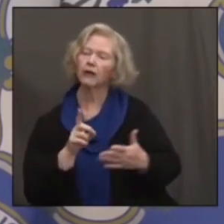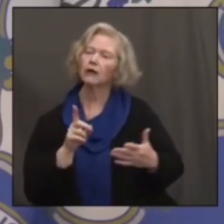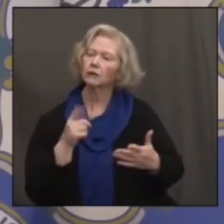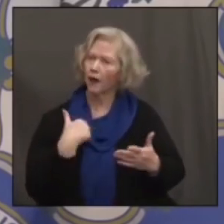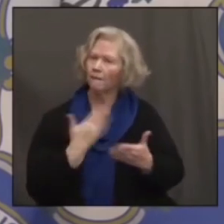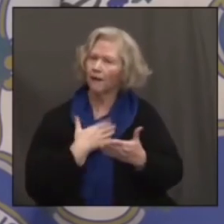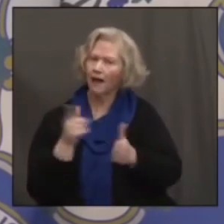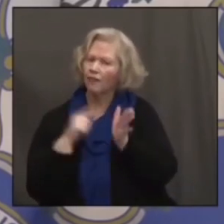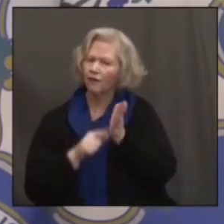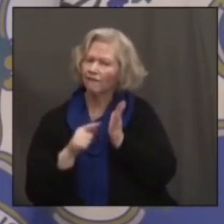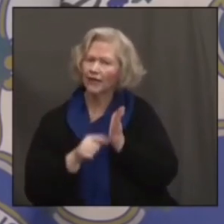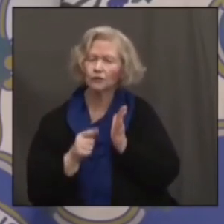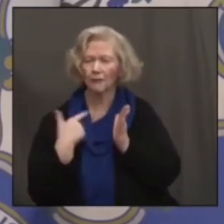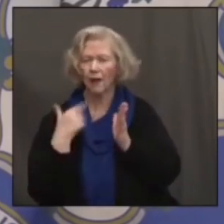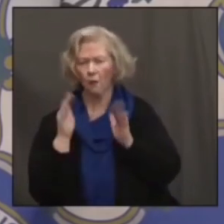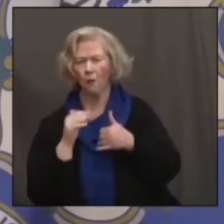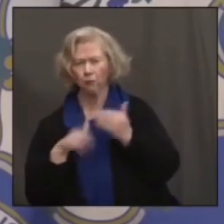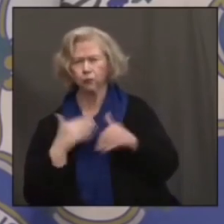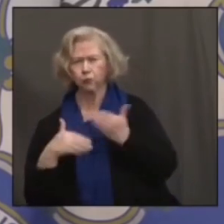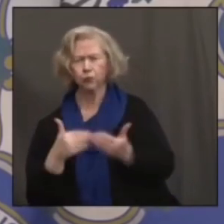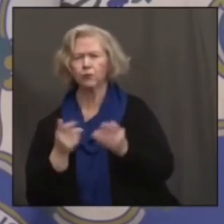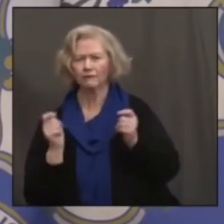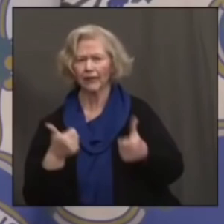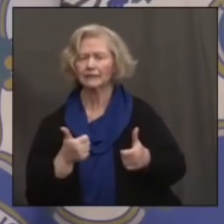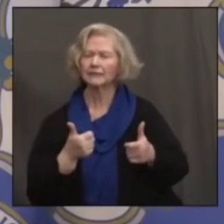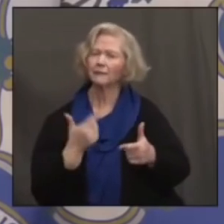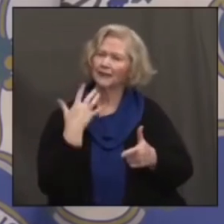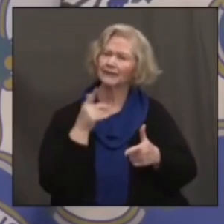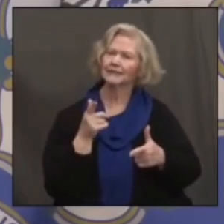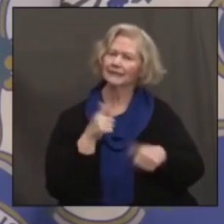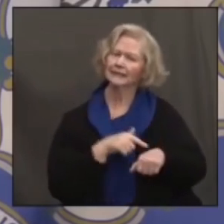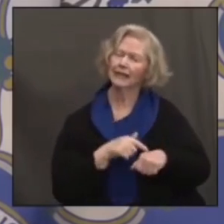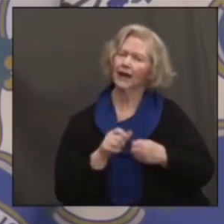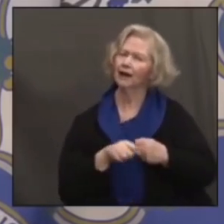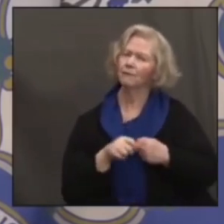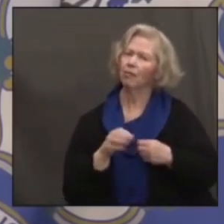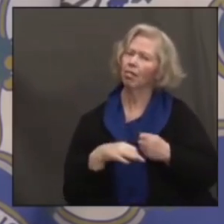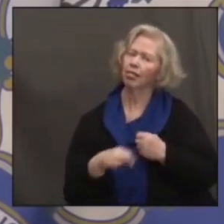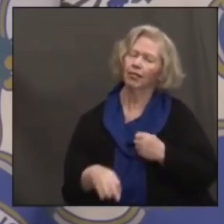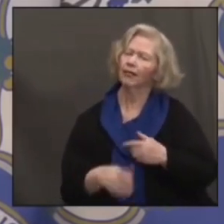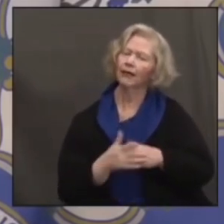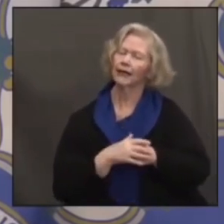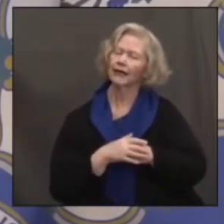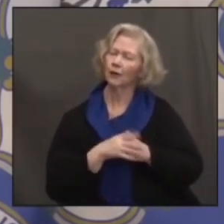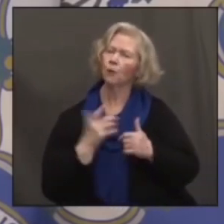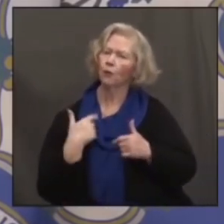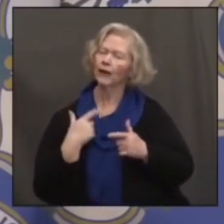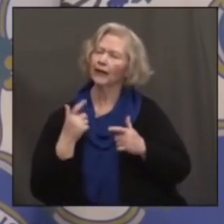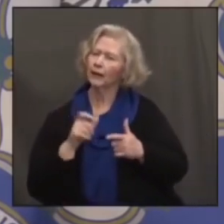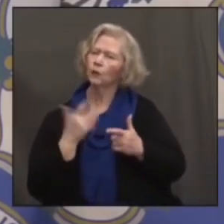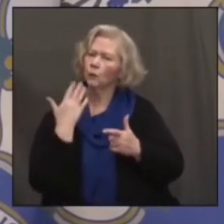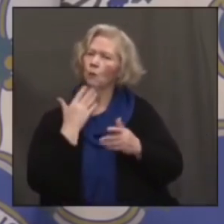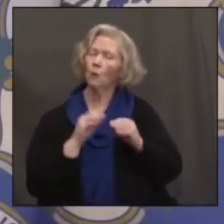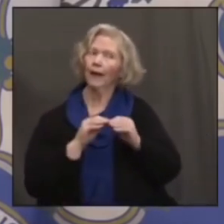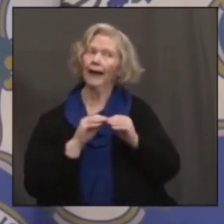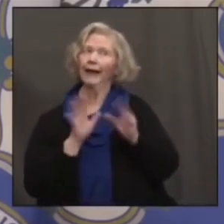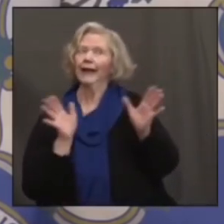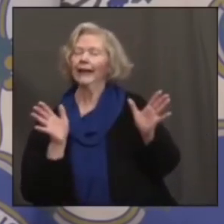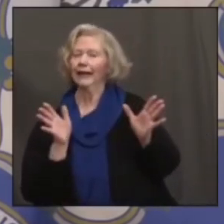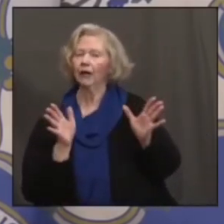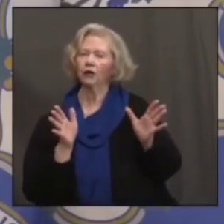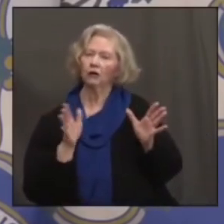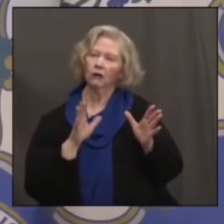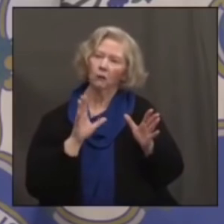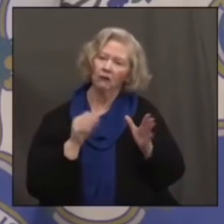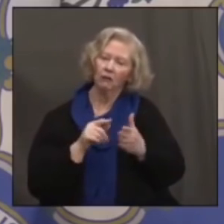so that New York can get on and governing itself going forward. So I think we ought to have some clarity on this. I'd like to think in